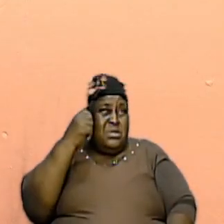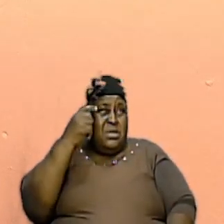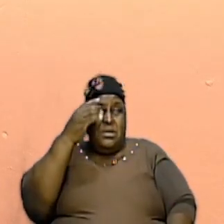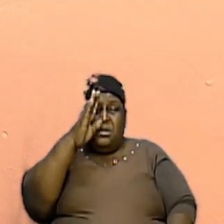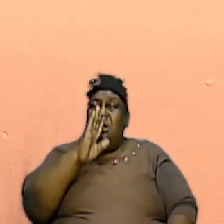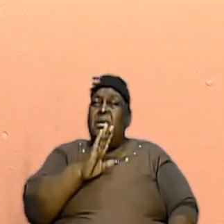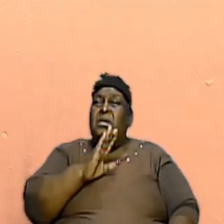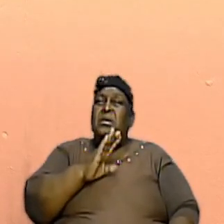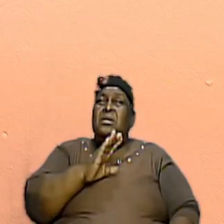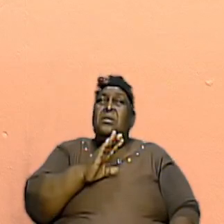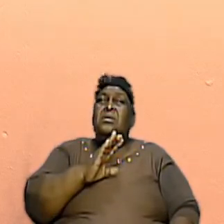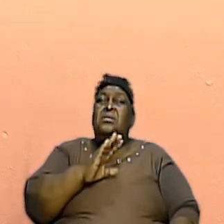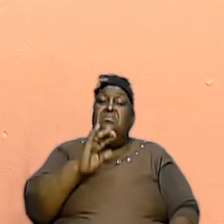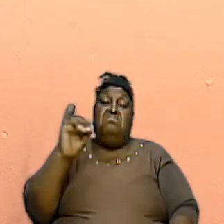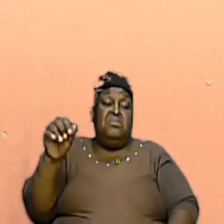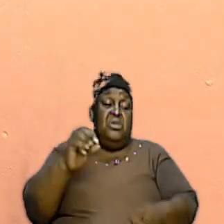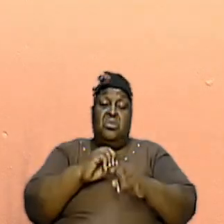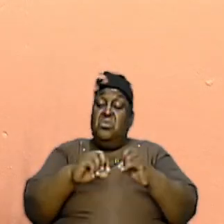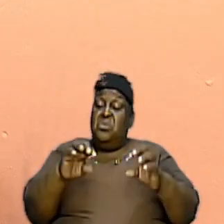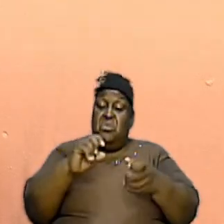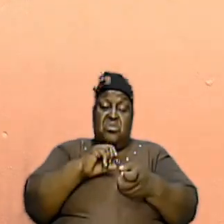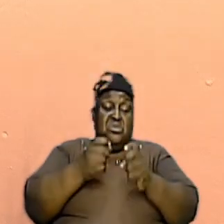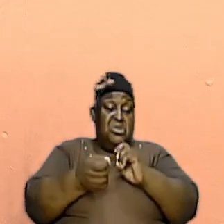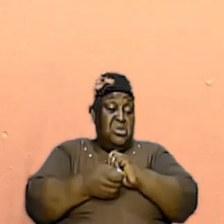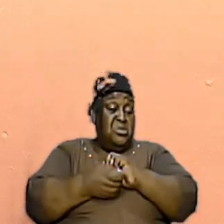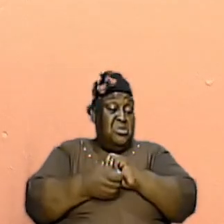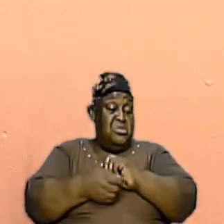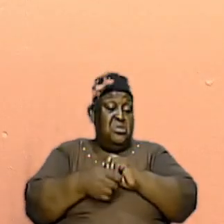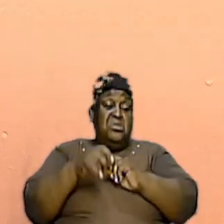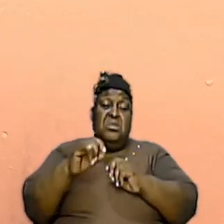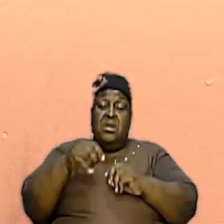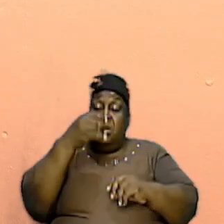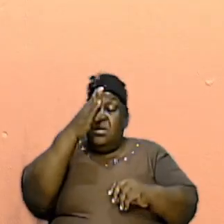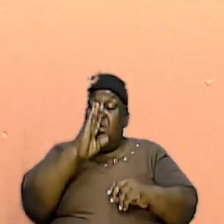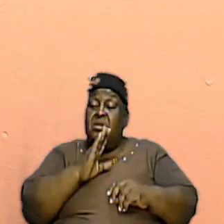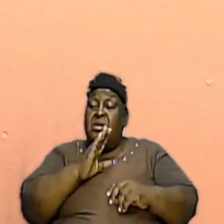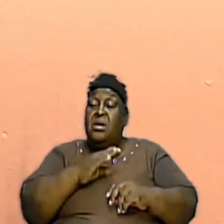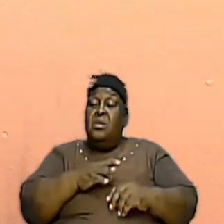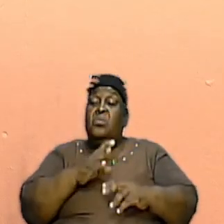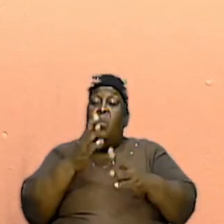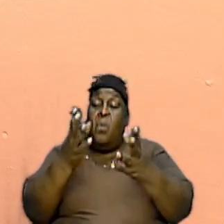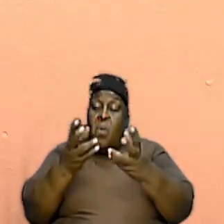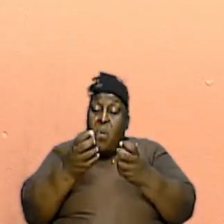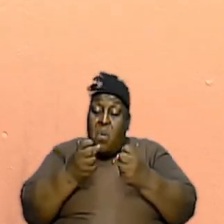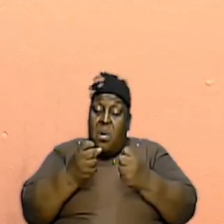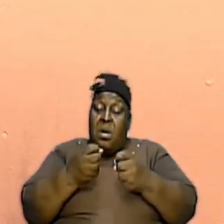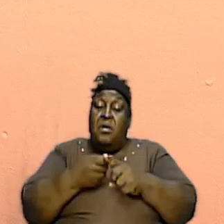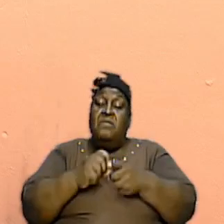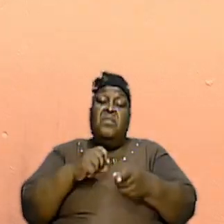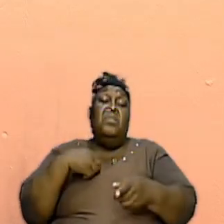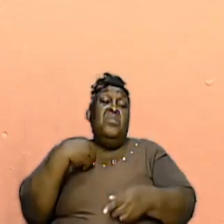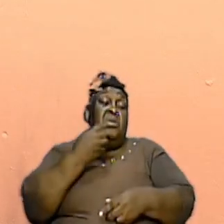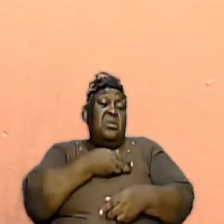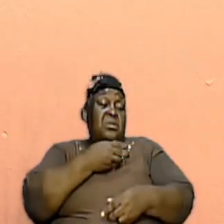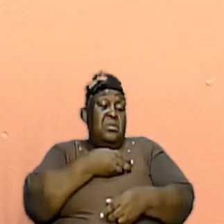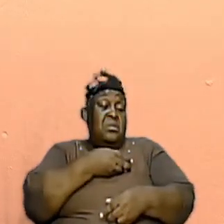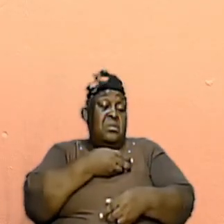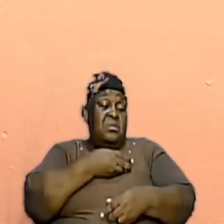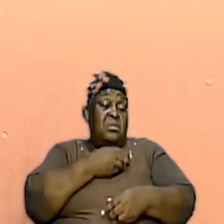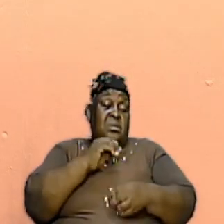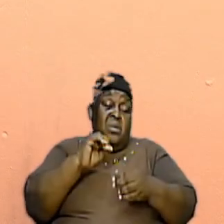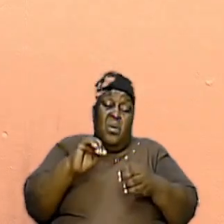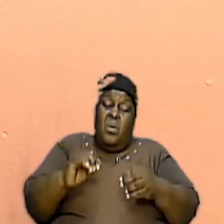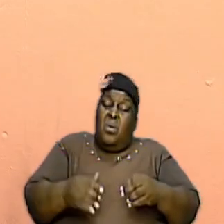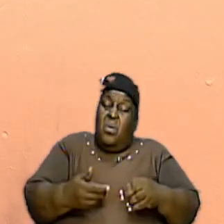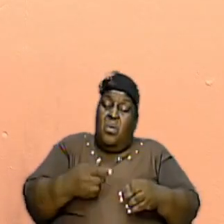But that doesn't change the fact that He requires some things from us in terms of how